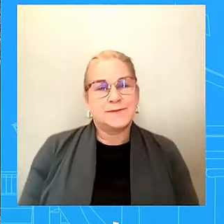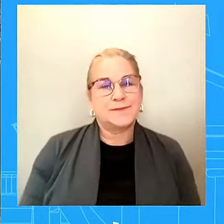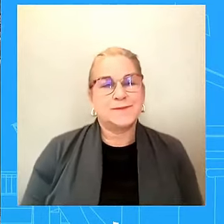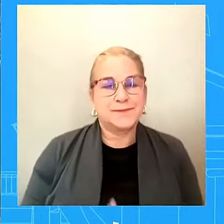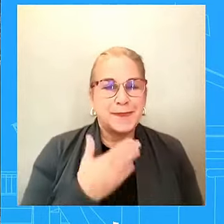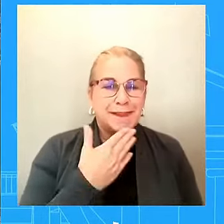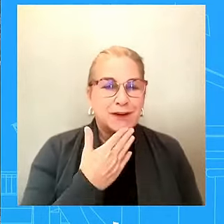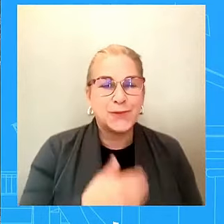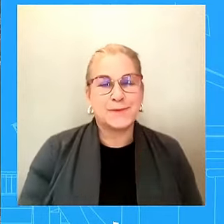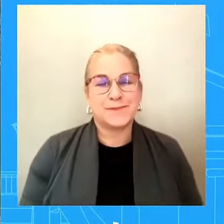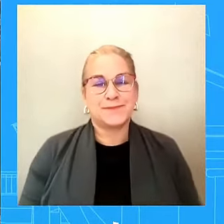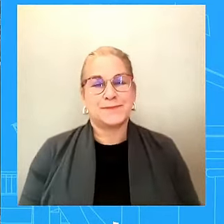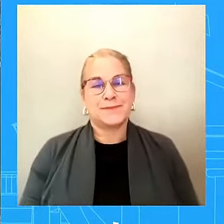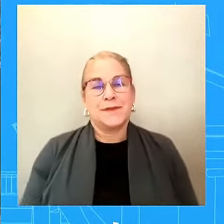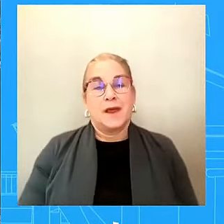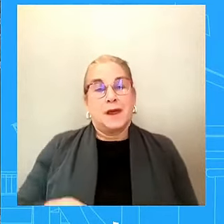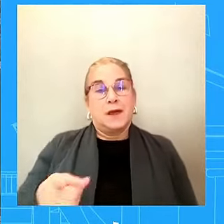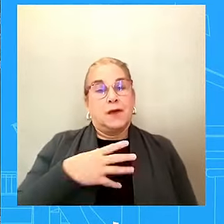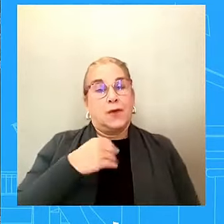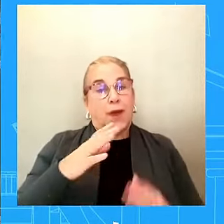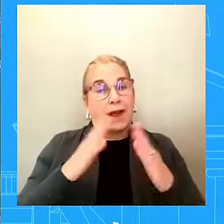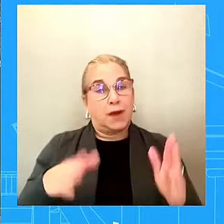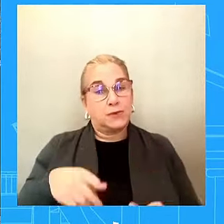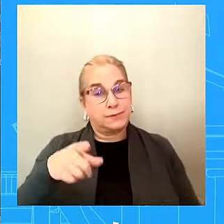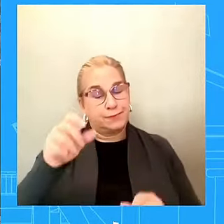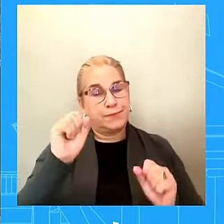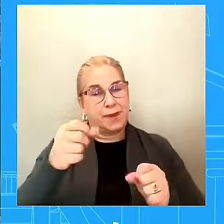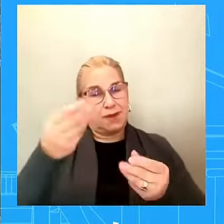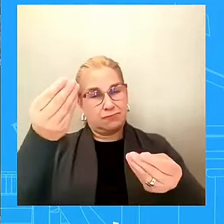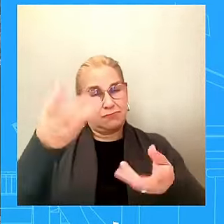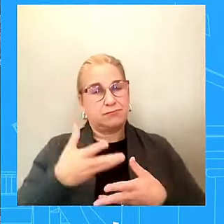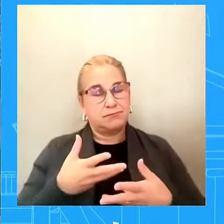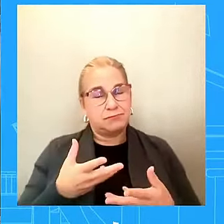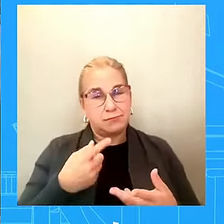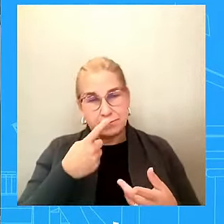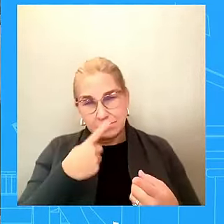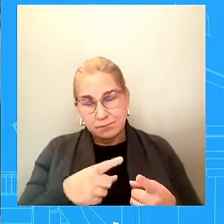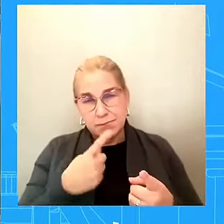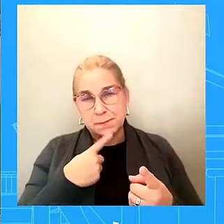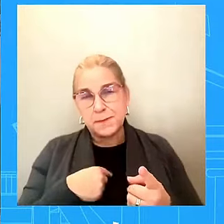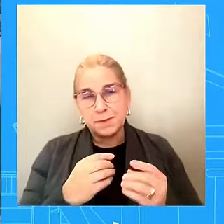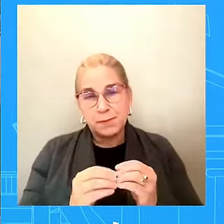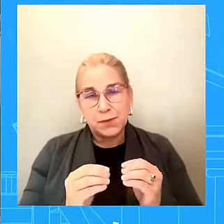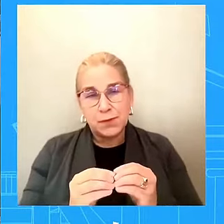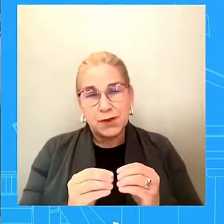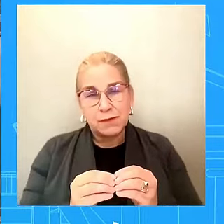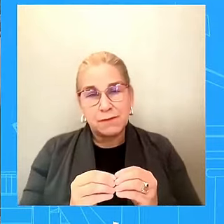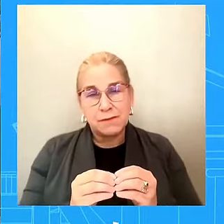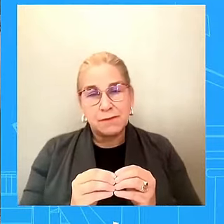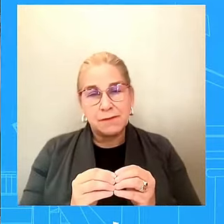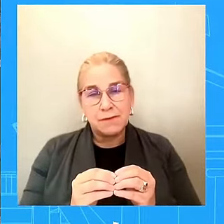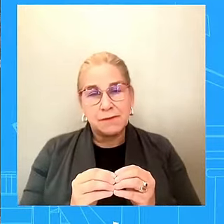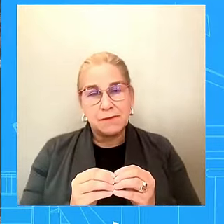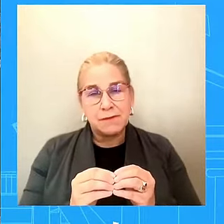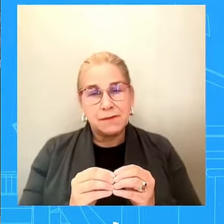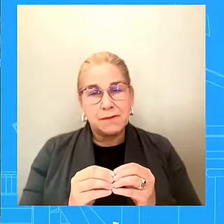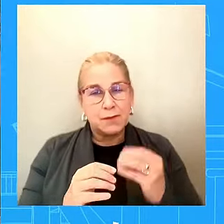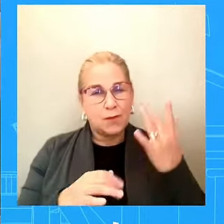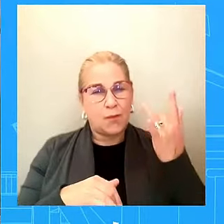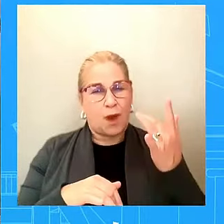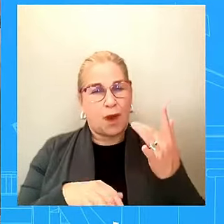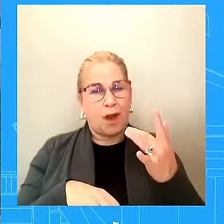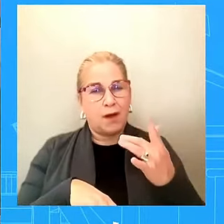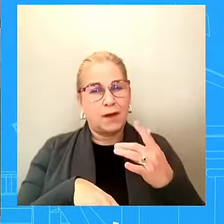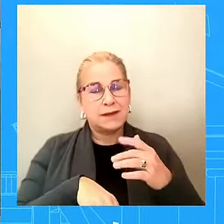or explanation on why the tension is escalating in the Korean Peninsula? And is the White House concerned